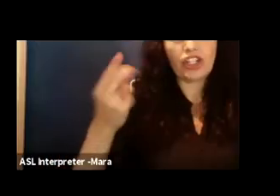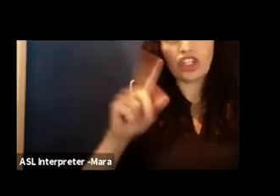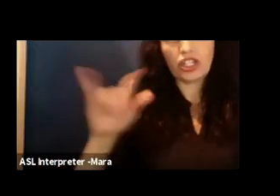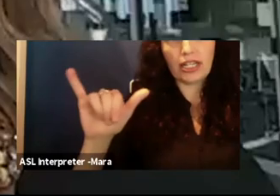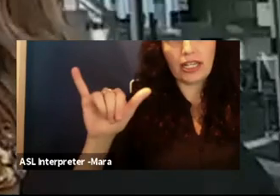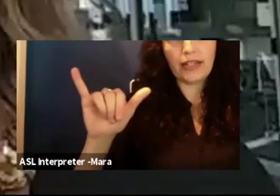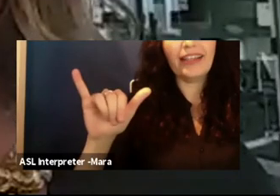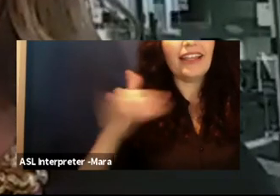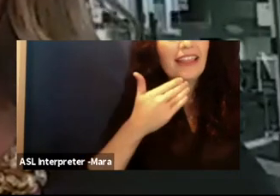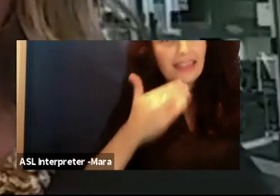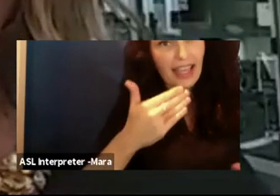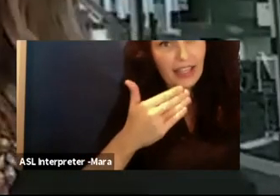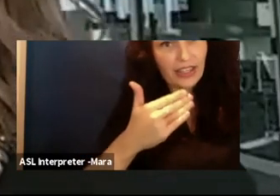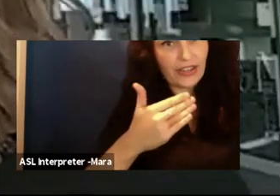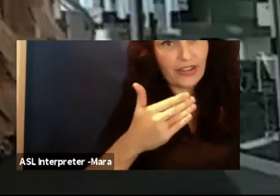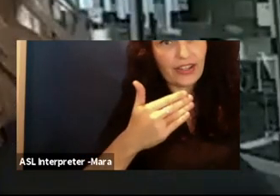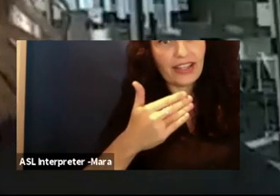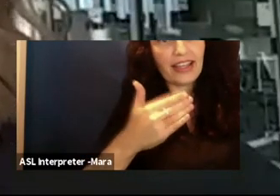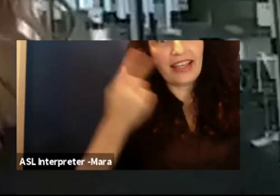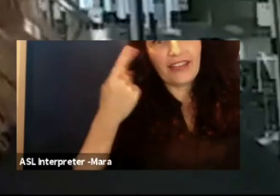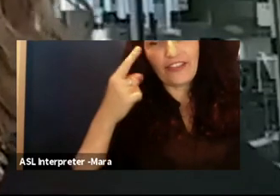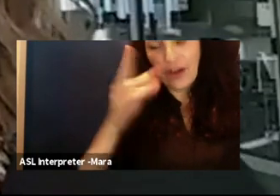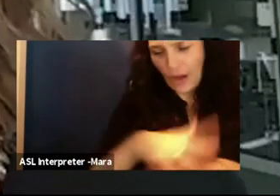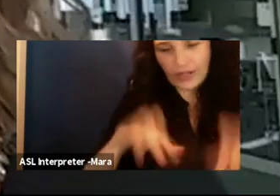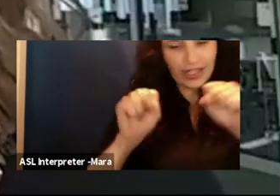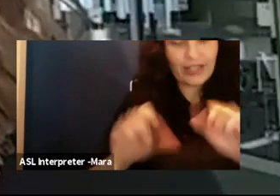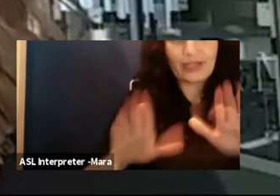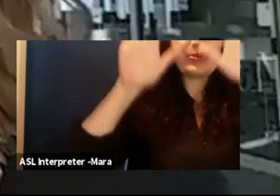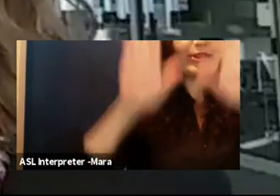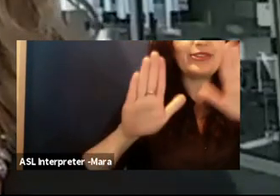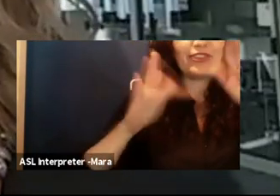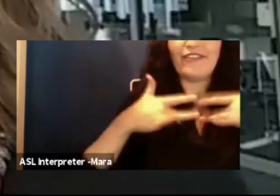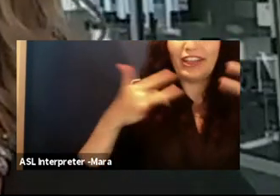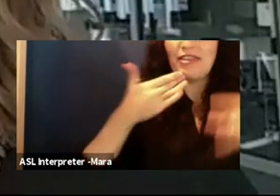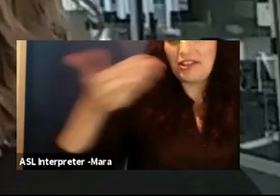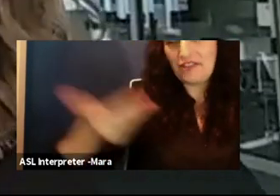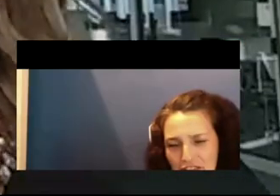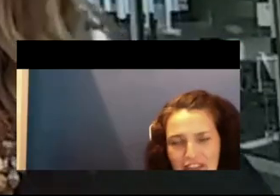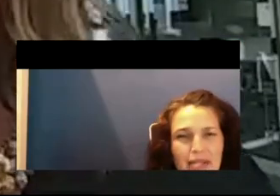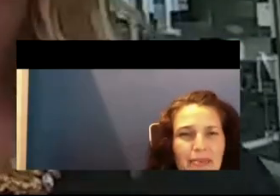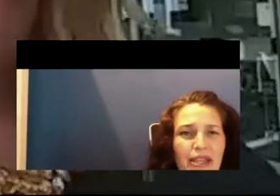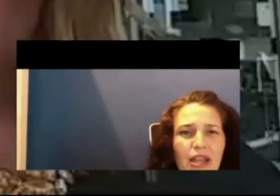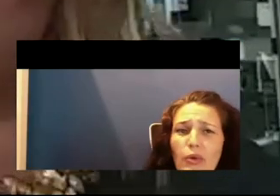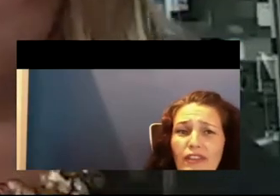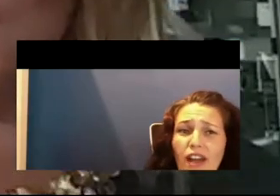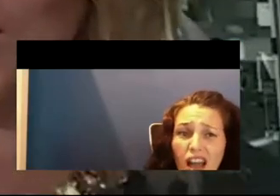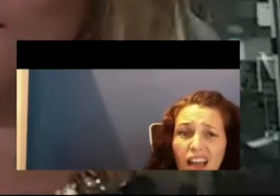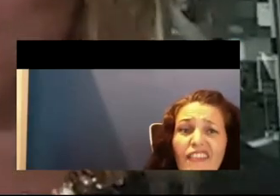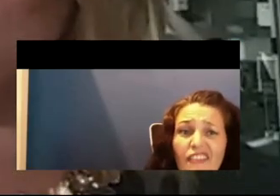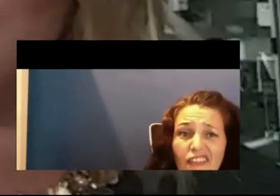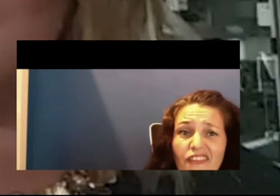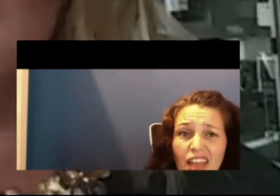Thank you, and thank you for the invitation and for hosting this wonderful event. We have all felt the panic of